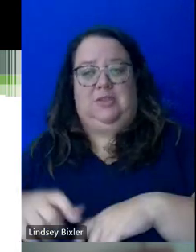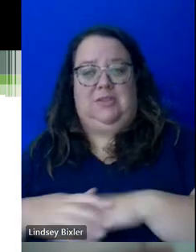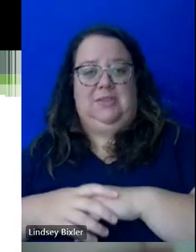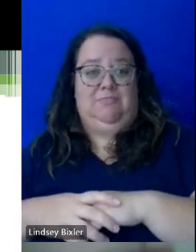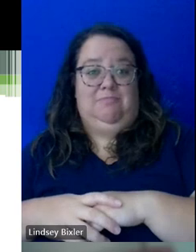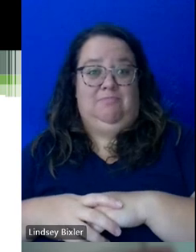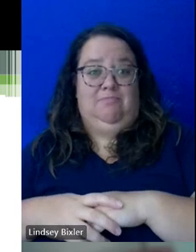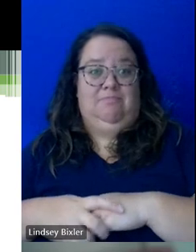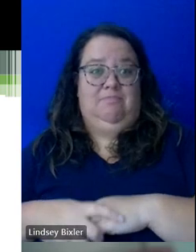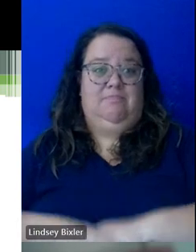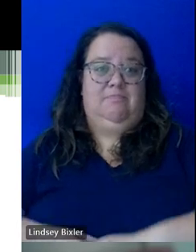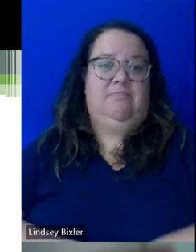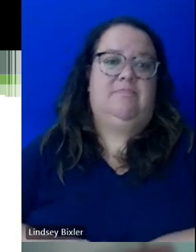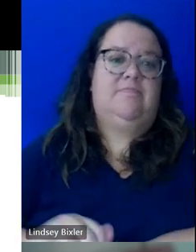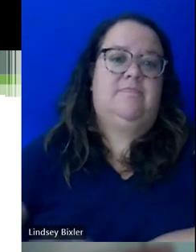can take them as they come.